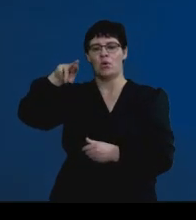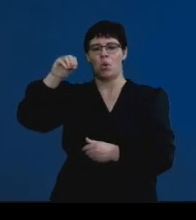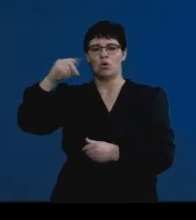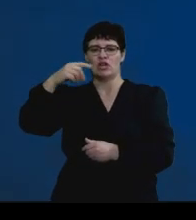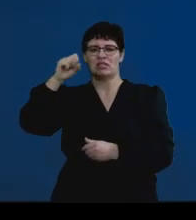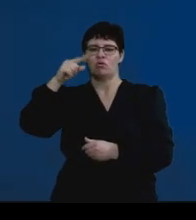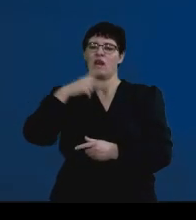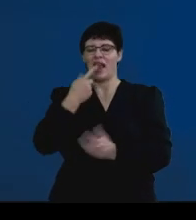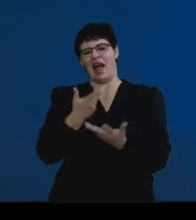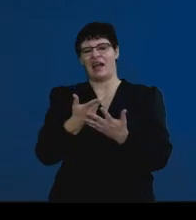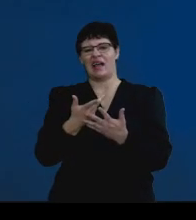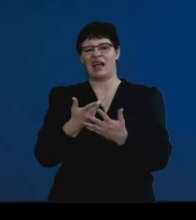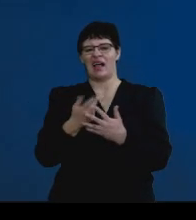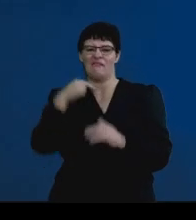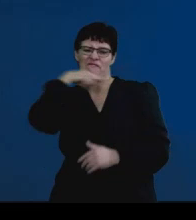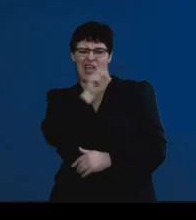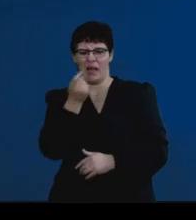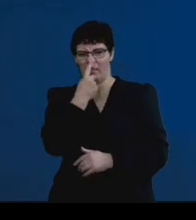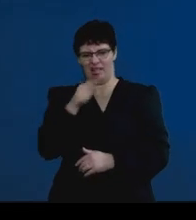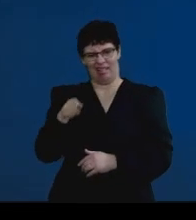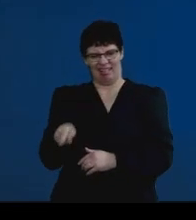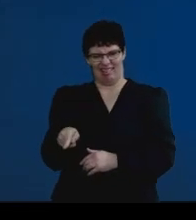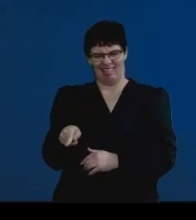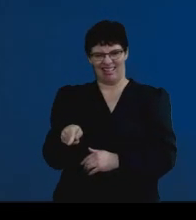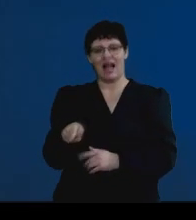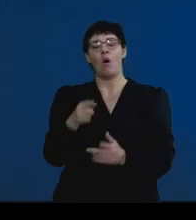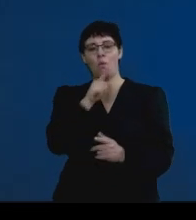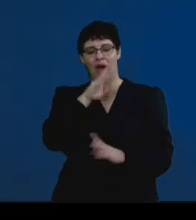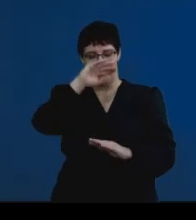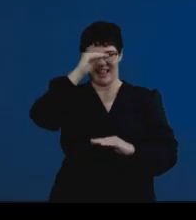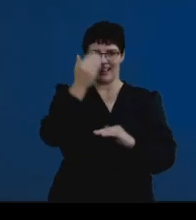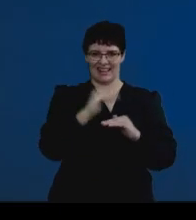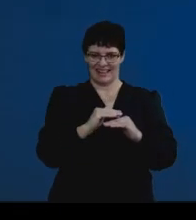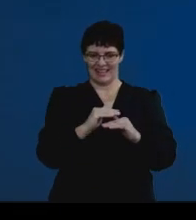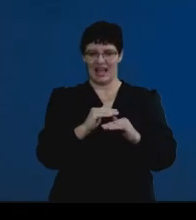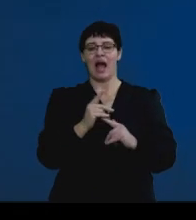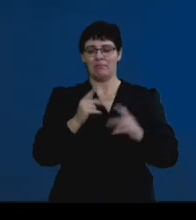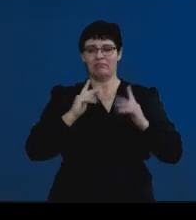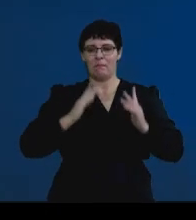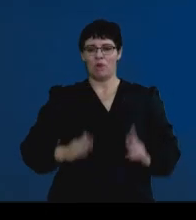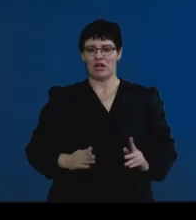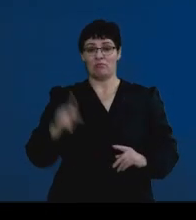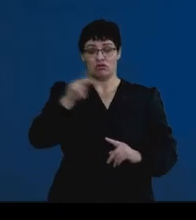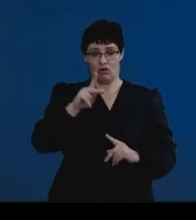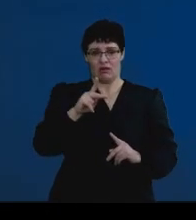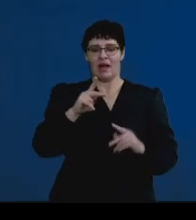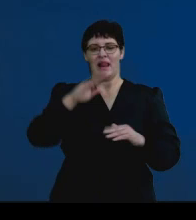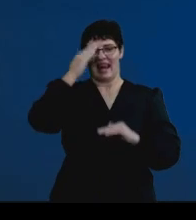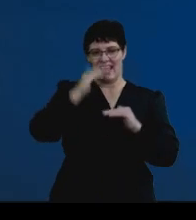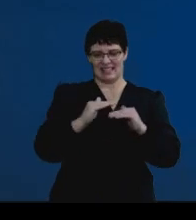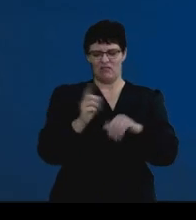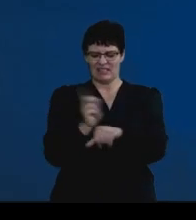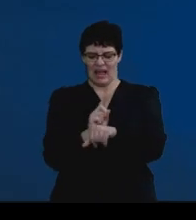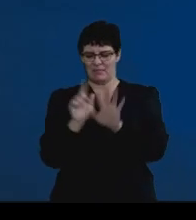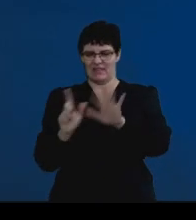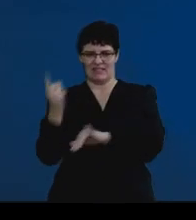called dummy pills, and they are basically taken so that we decrease the levels of progesterone in the body at that specific duration of